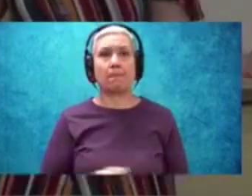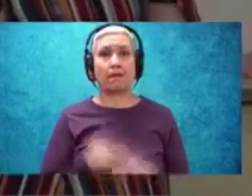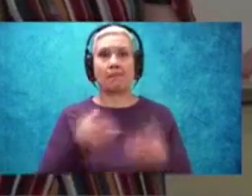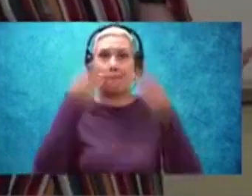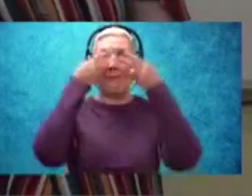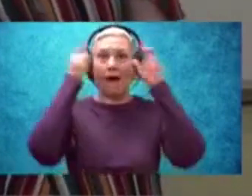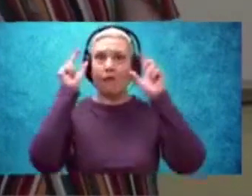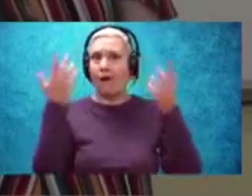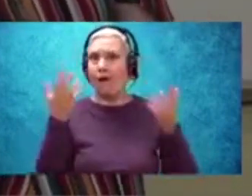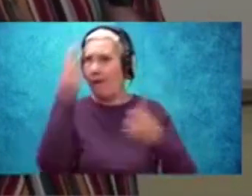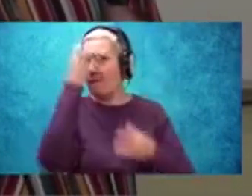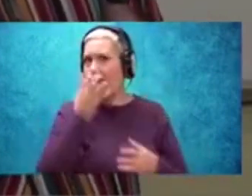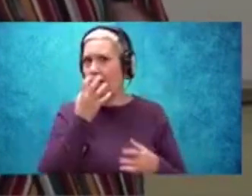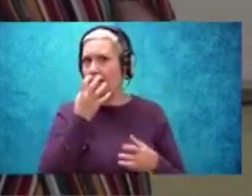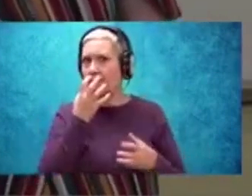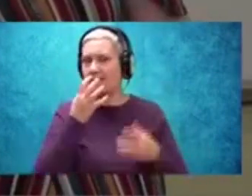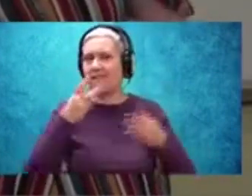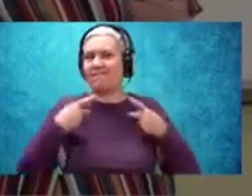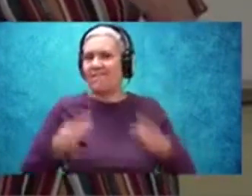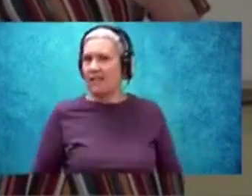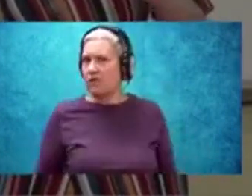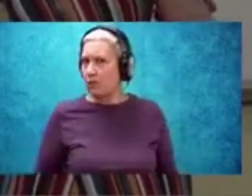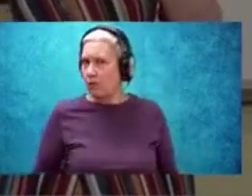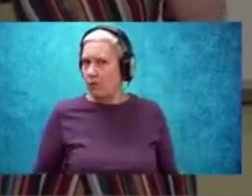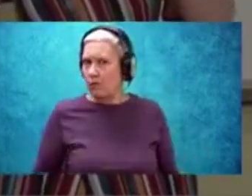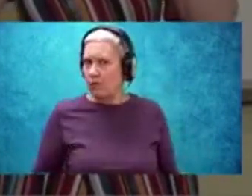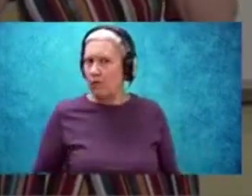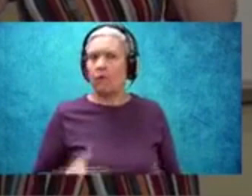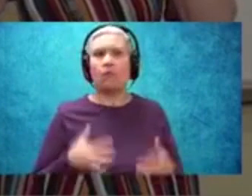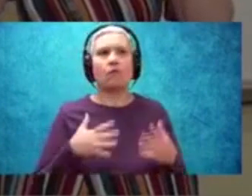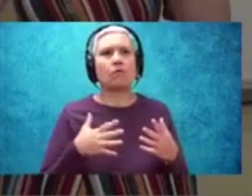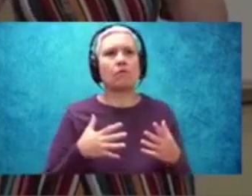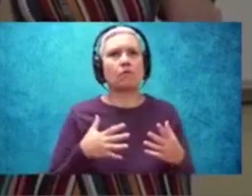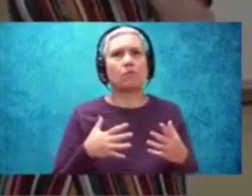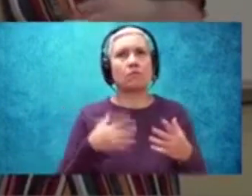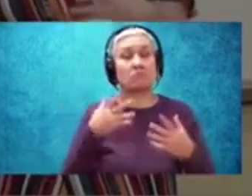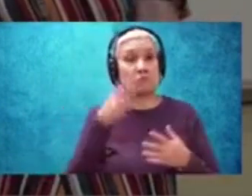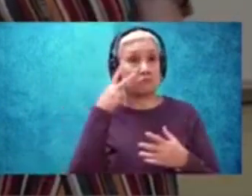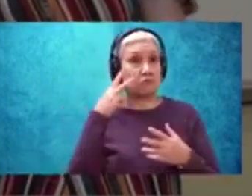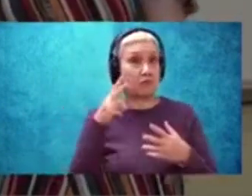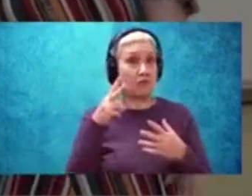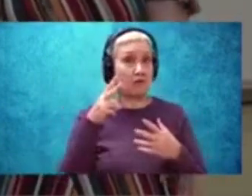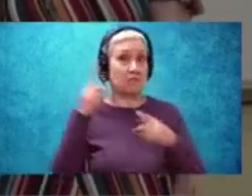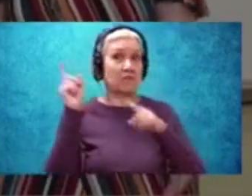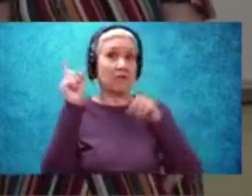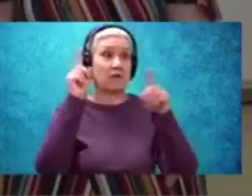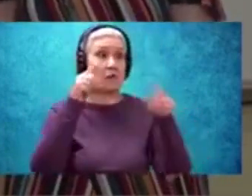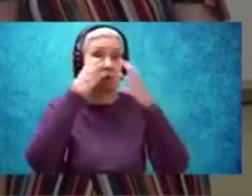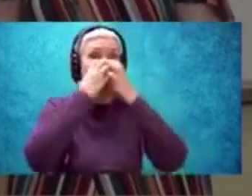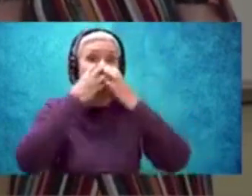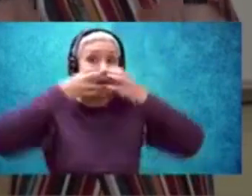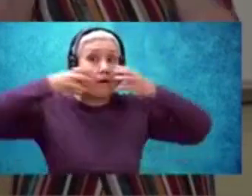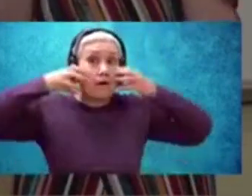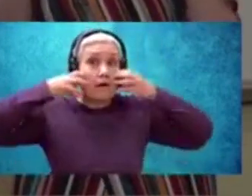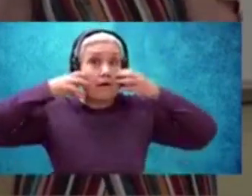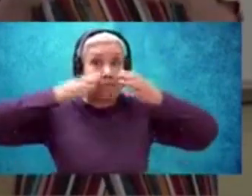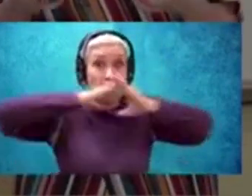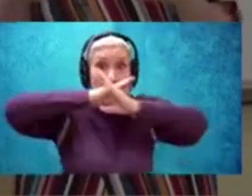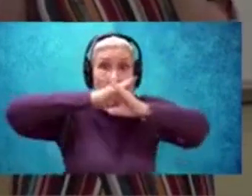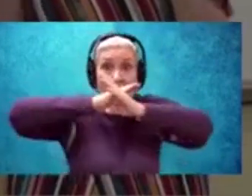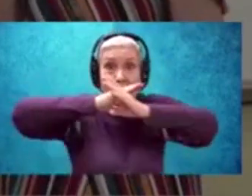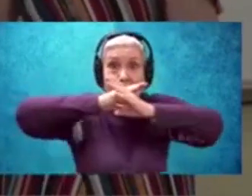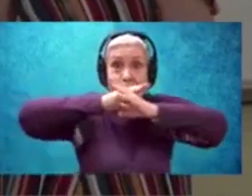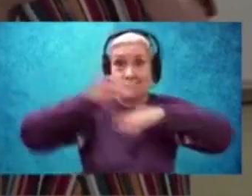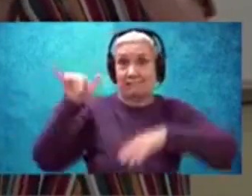Mardi Gras? Is it a physical mask? Is it a physical mask like you see people wearing to the grocery store nowadays? Is it there to